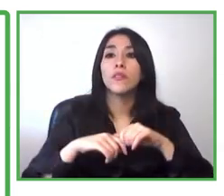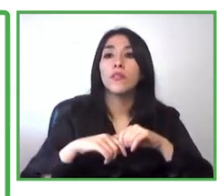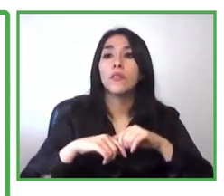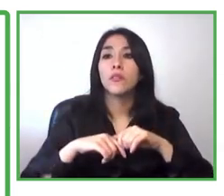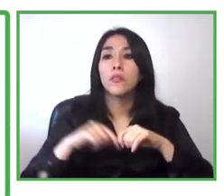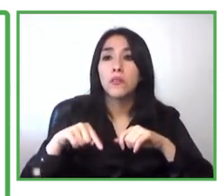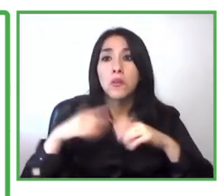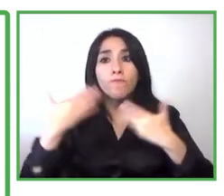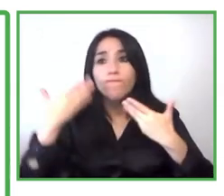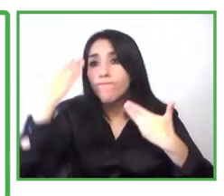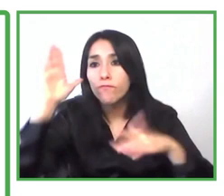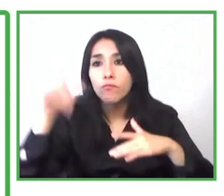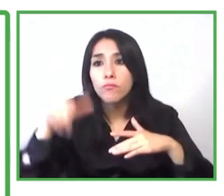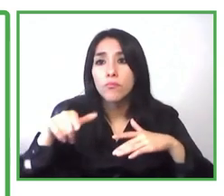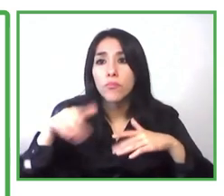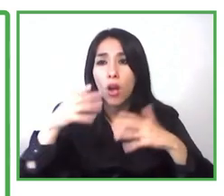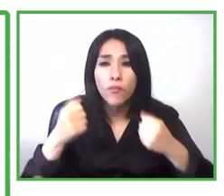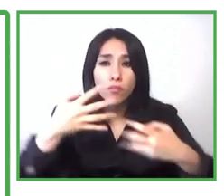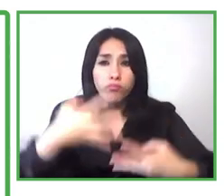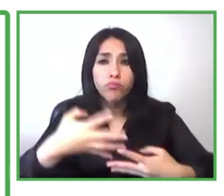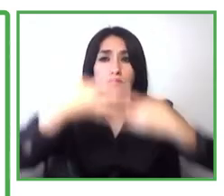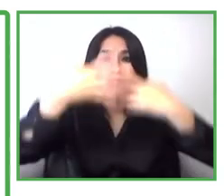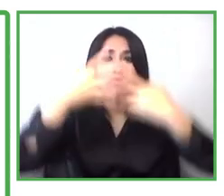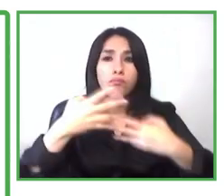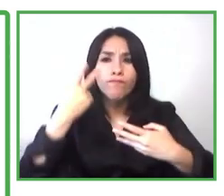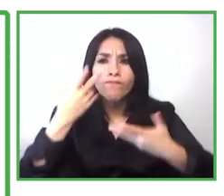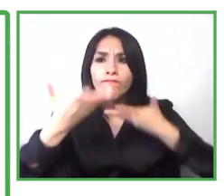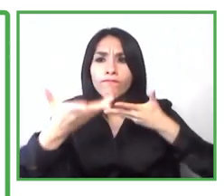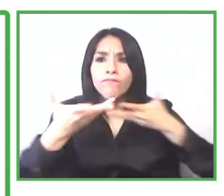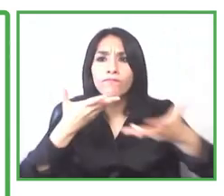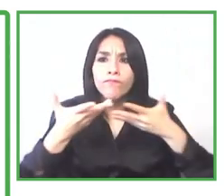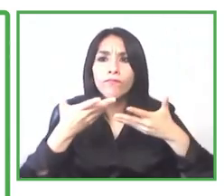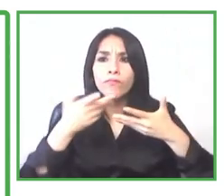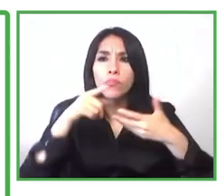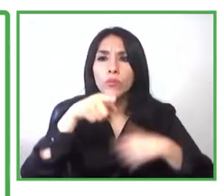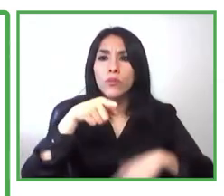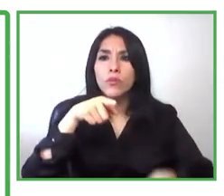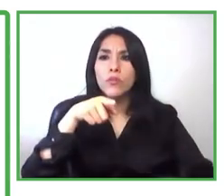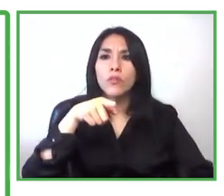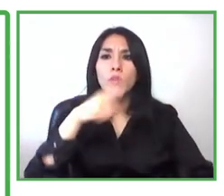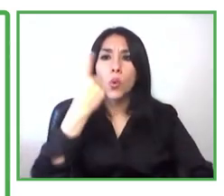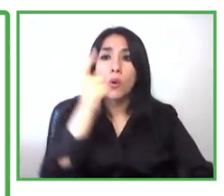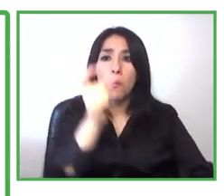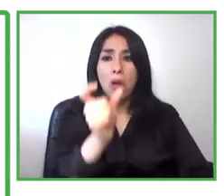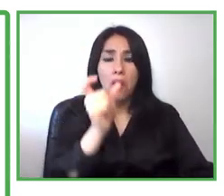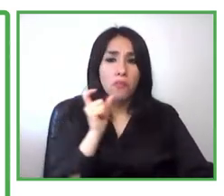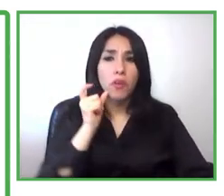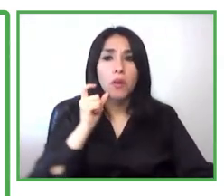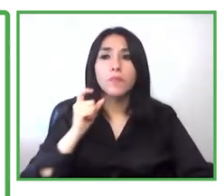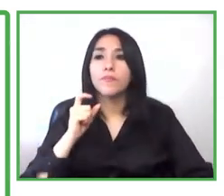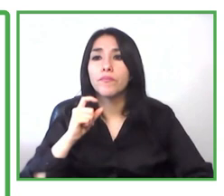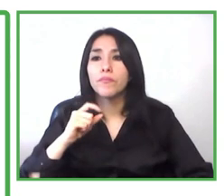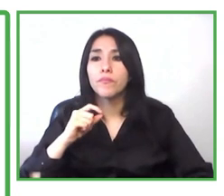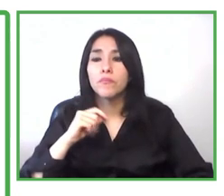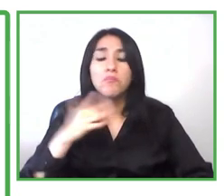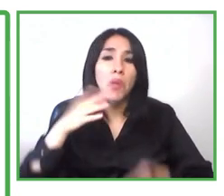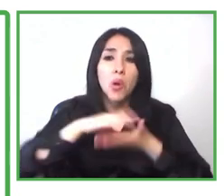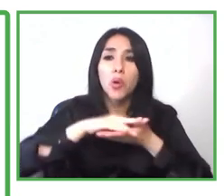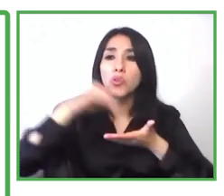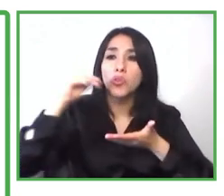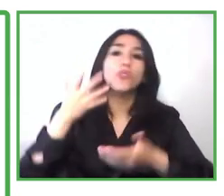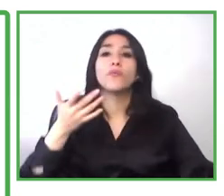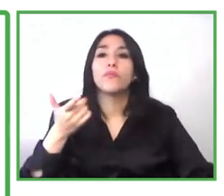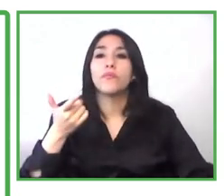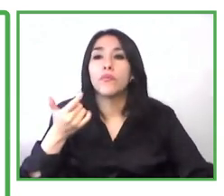that is assigned to him yeah in term of our funding as well we have a we have